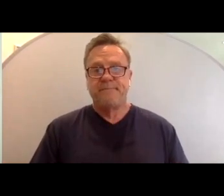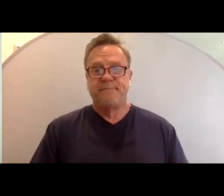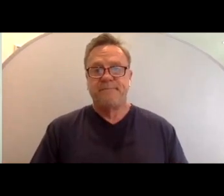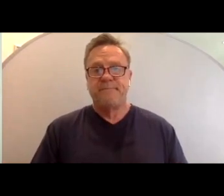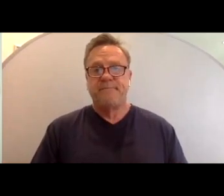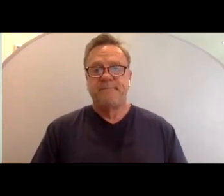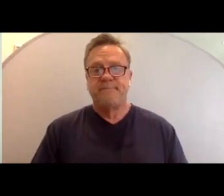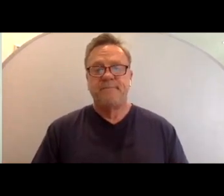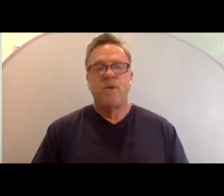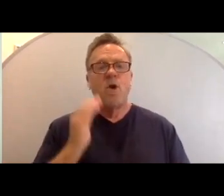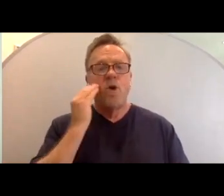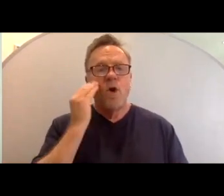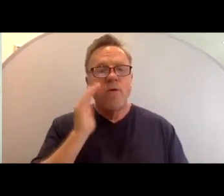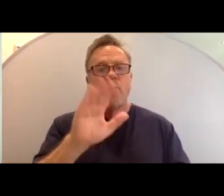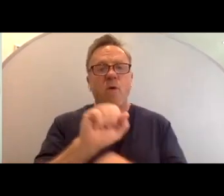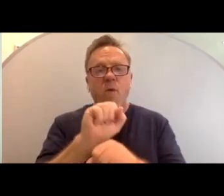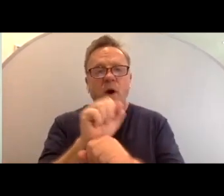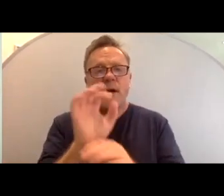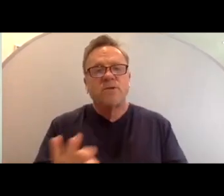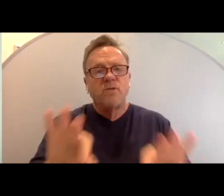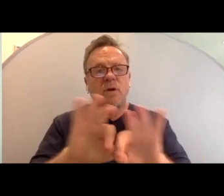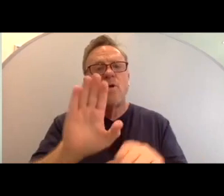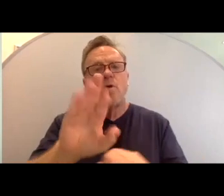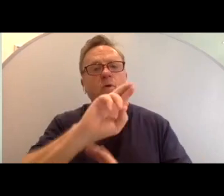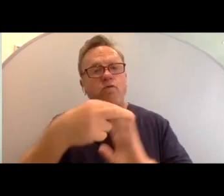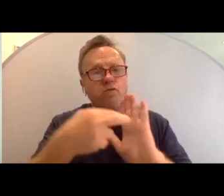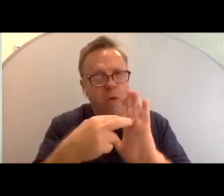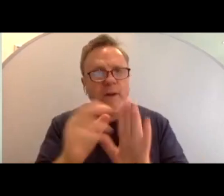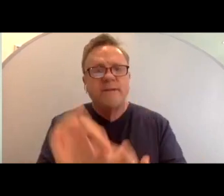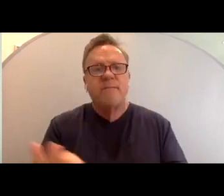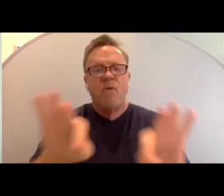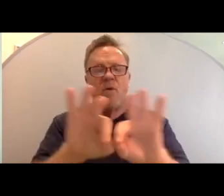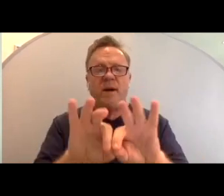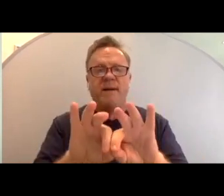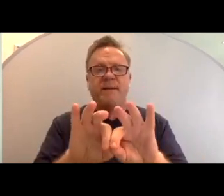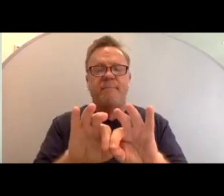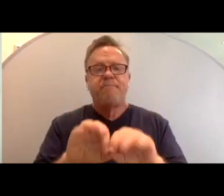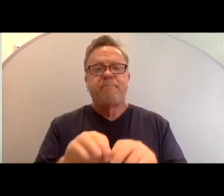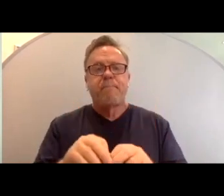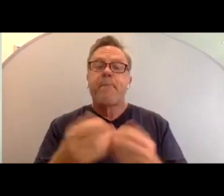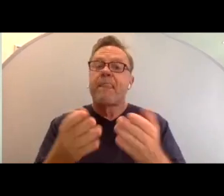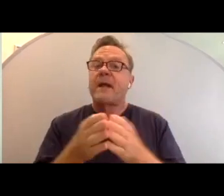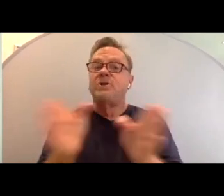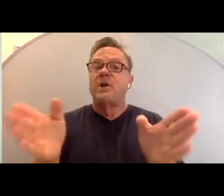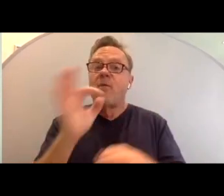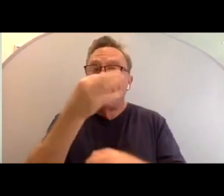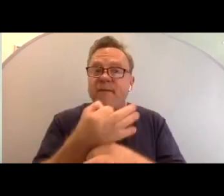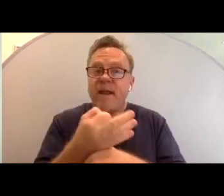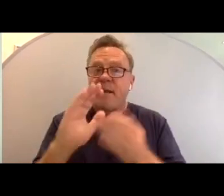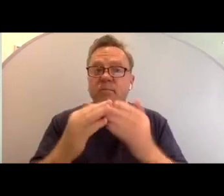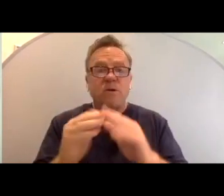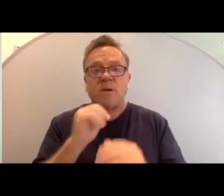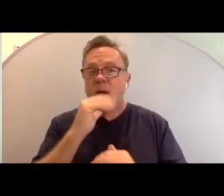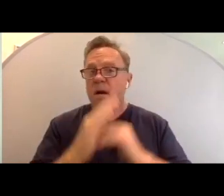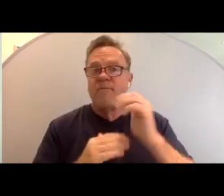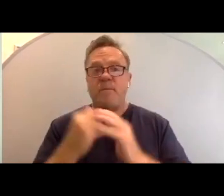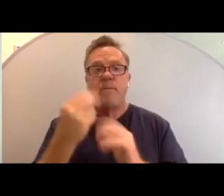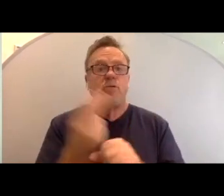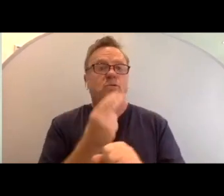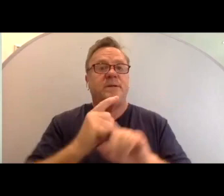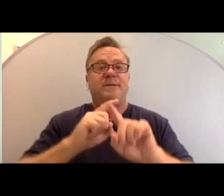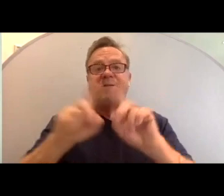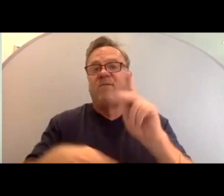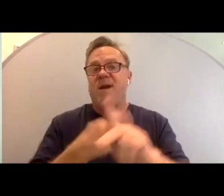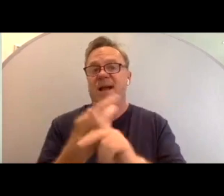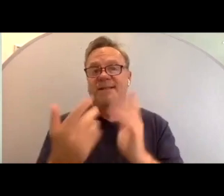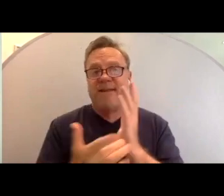Jennifer that your work is critical.'Arche role is important. Jennifer'Arche Jennifer'Arche general, faith communities are not comfortable with using different kinds